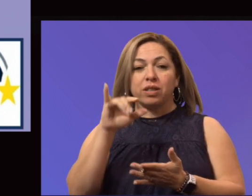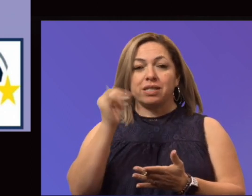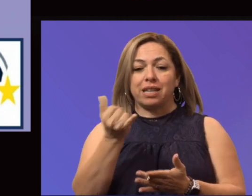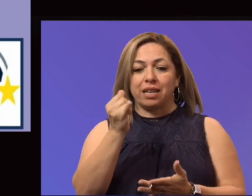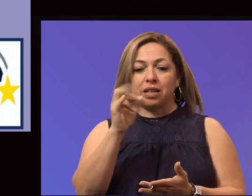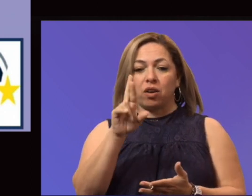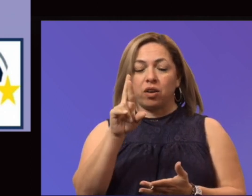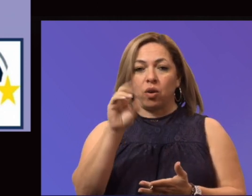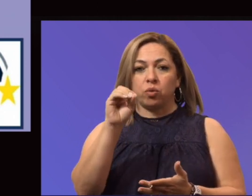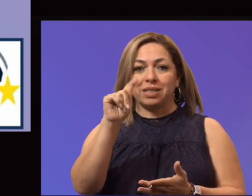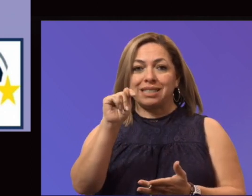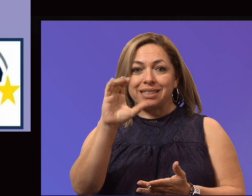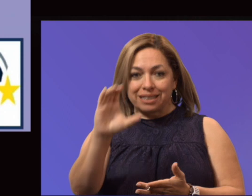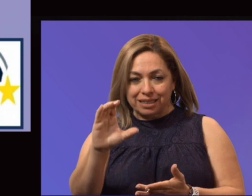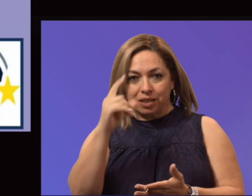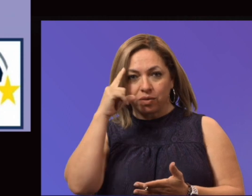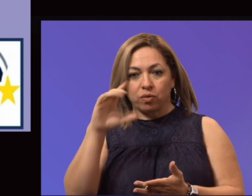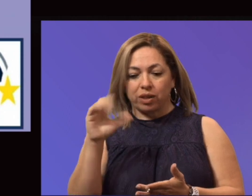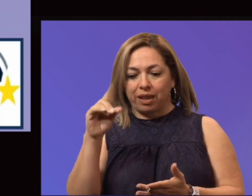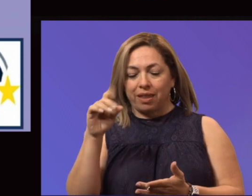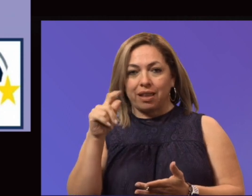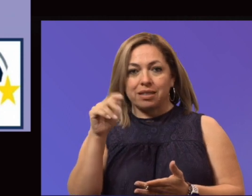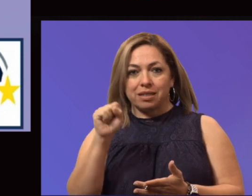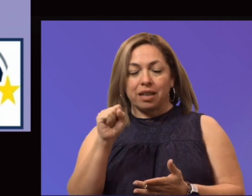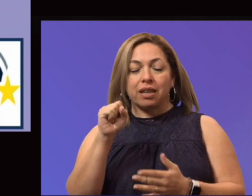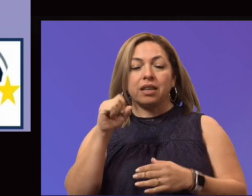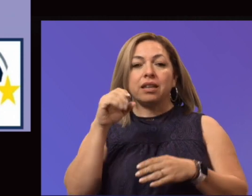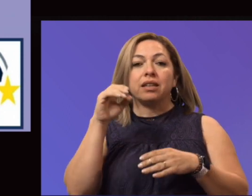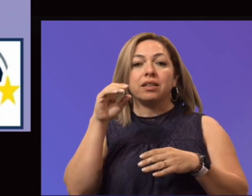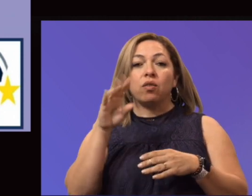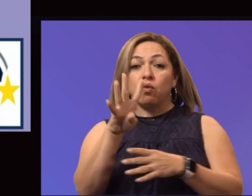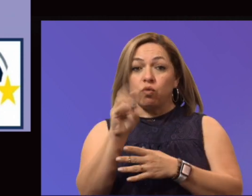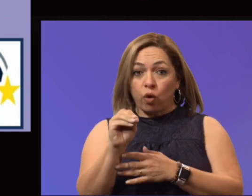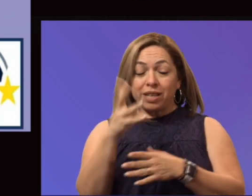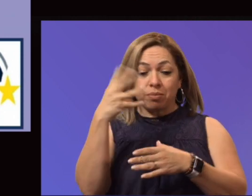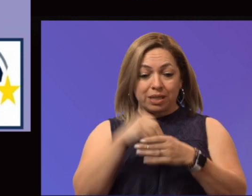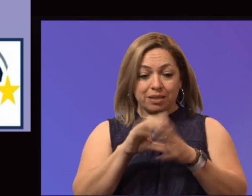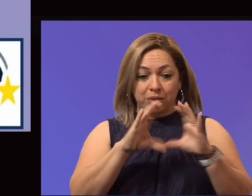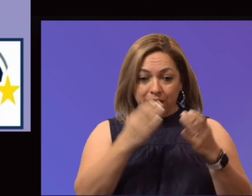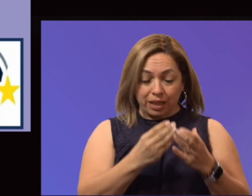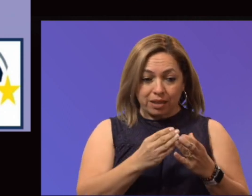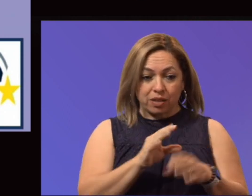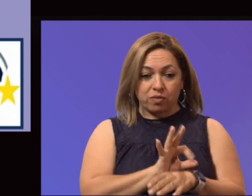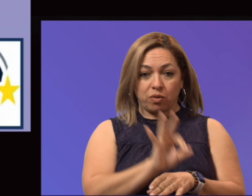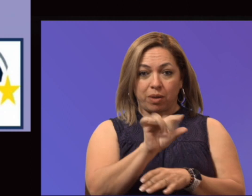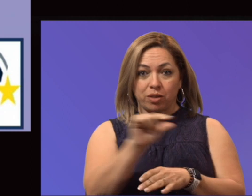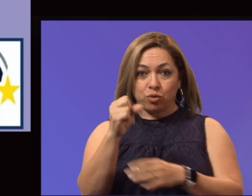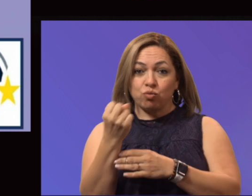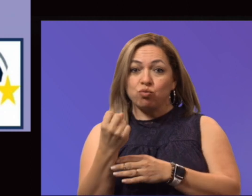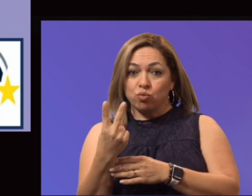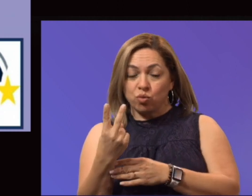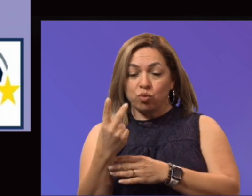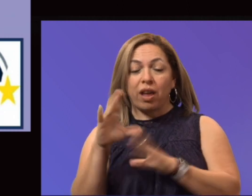EPISD. 40 cadets participate in classes from 9 a.m. to noon. And you can see that these classes